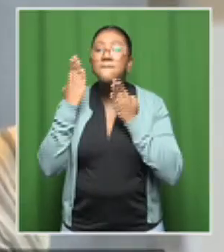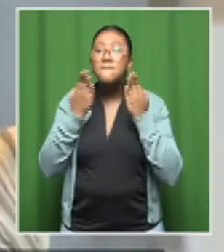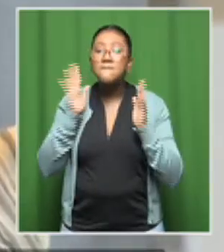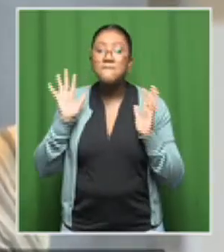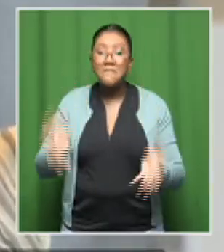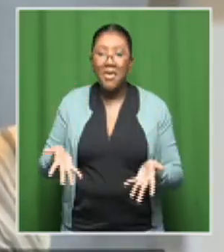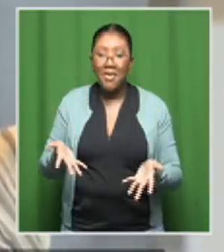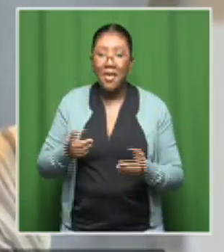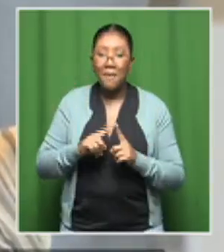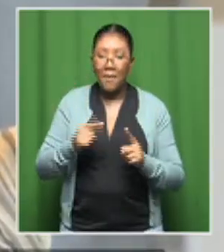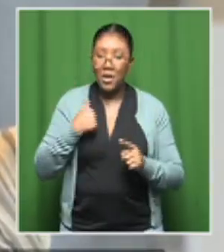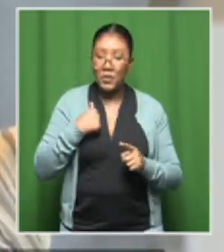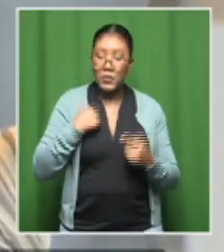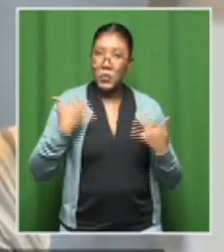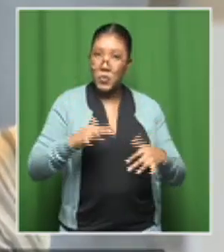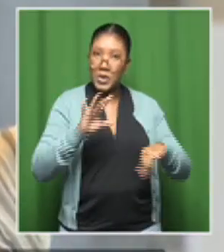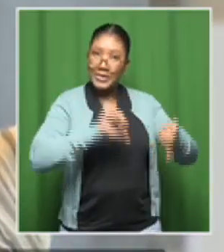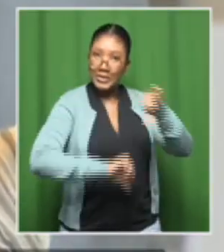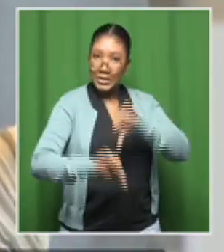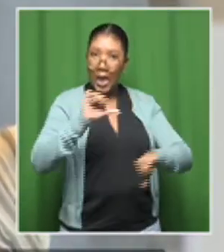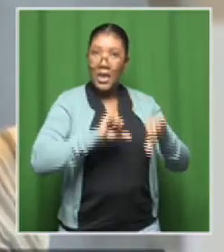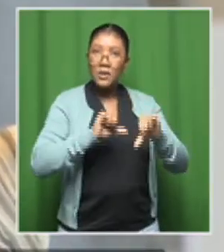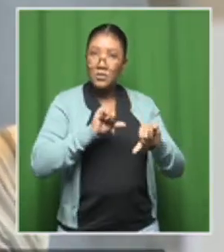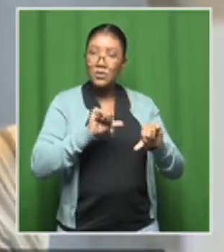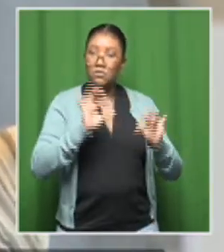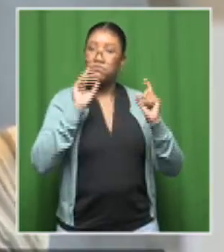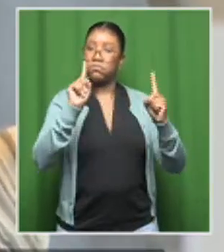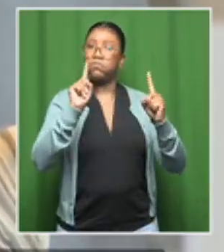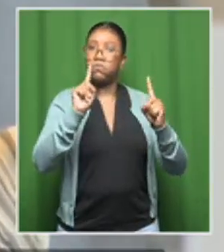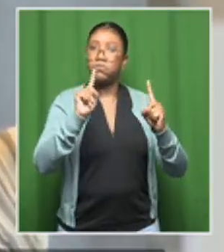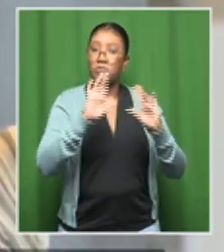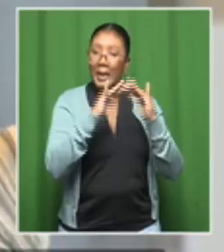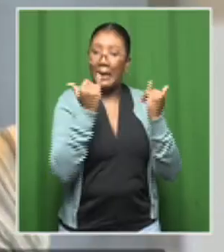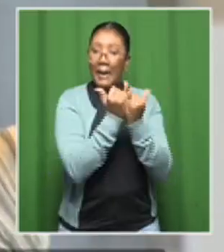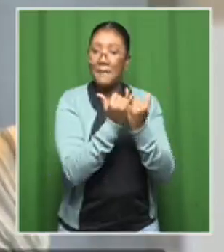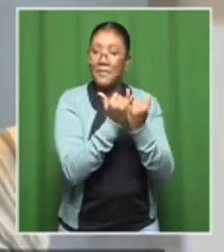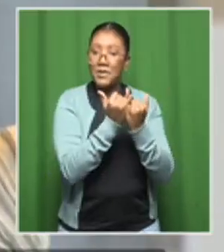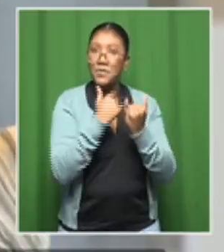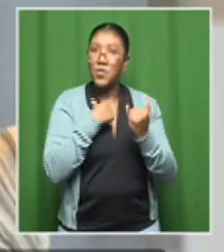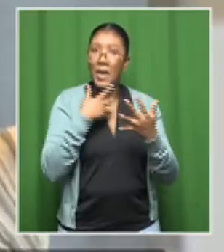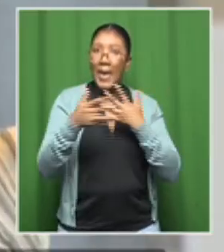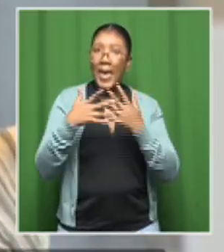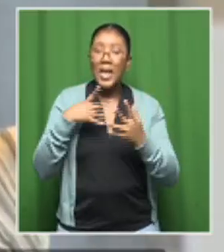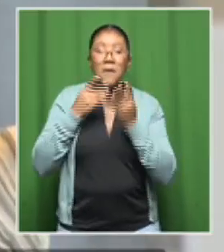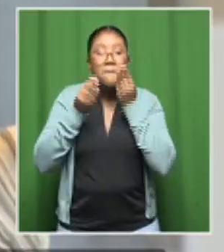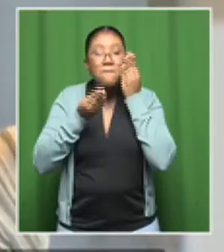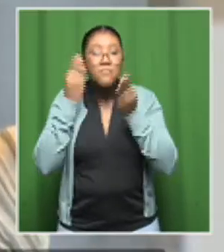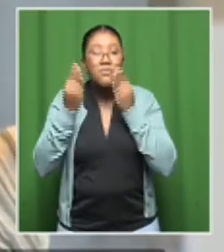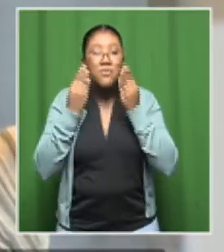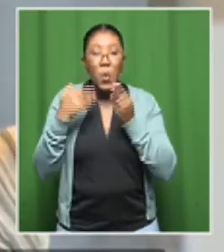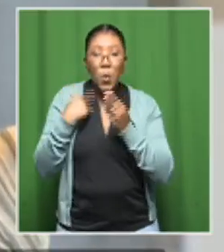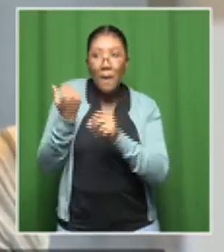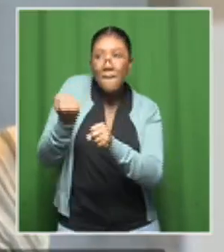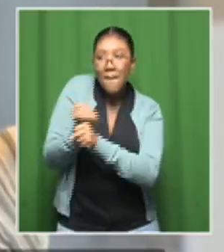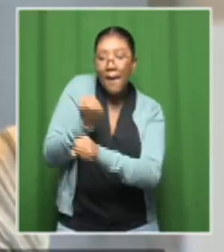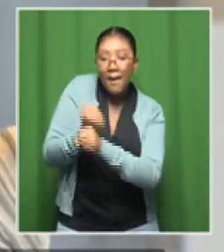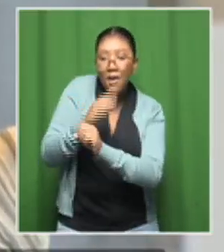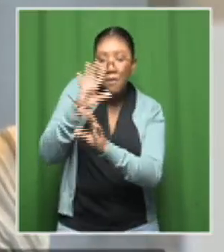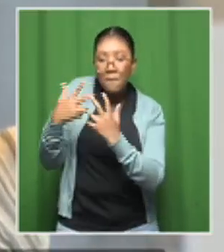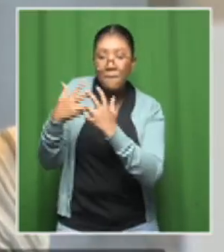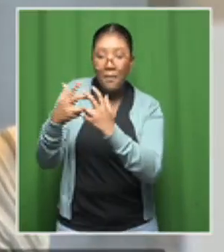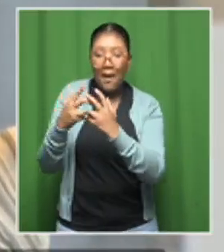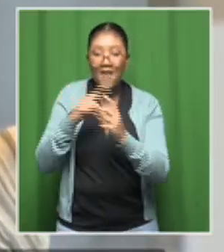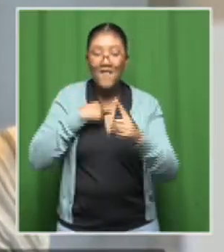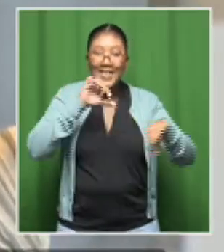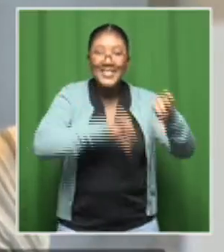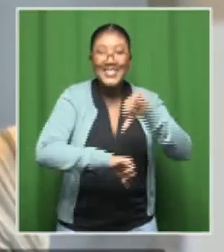be a science-based company because everything that we do, science is in our DNA. So our founder was